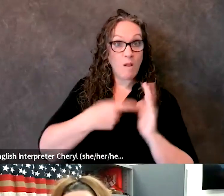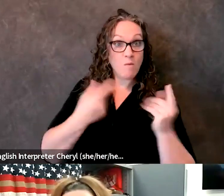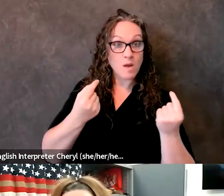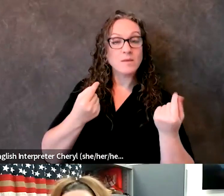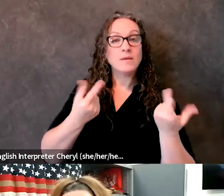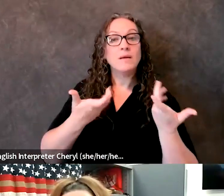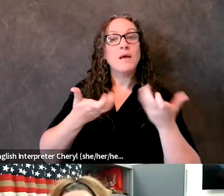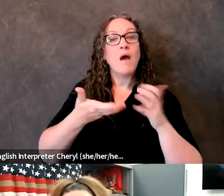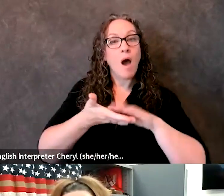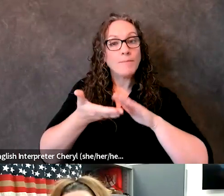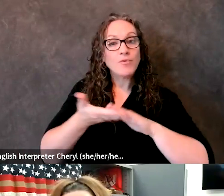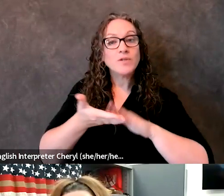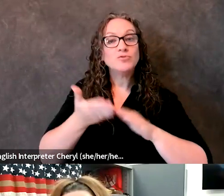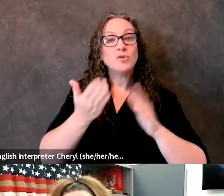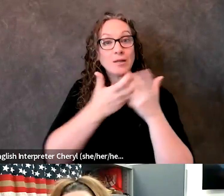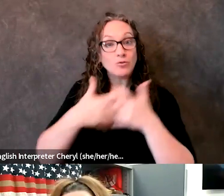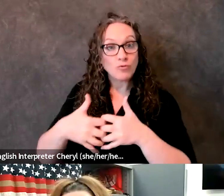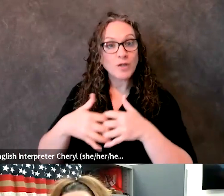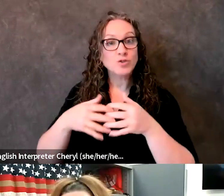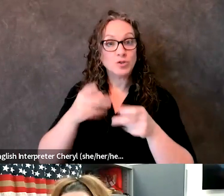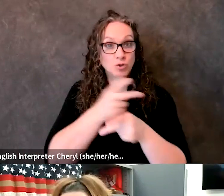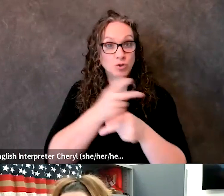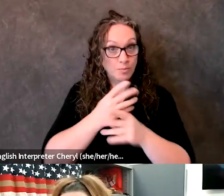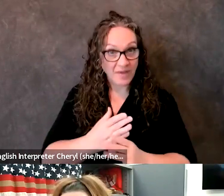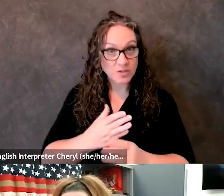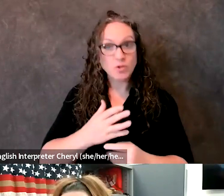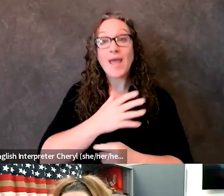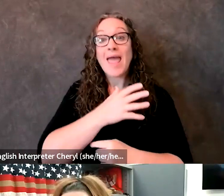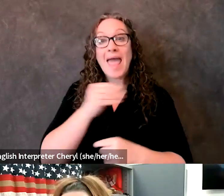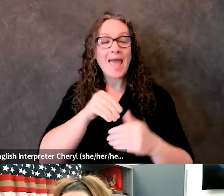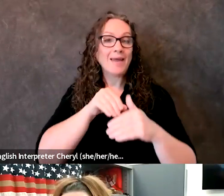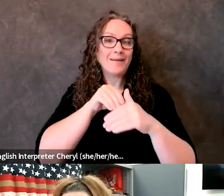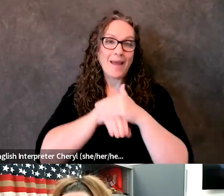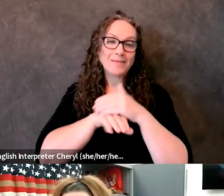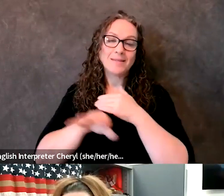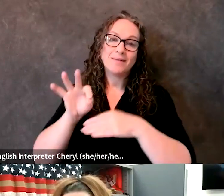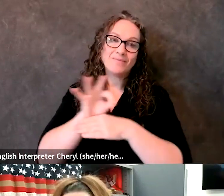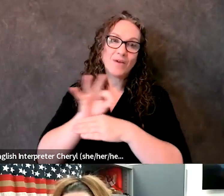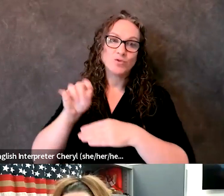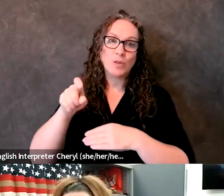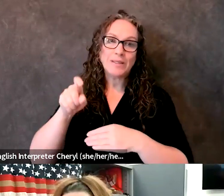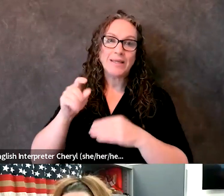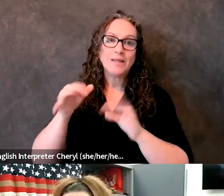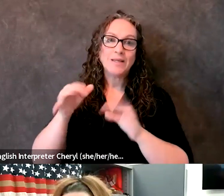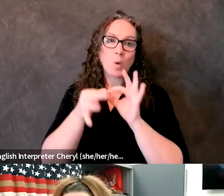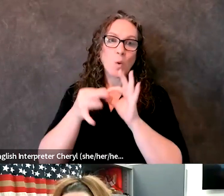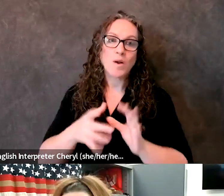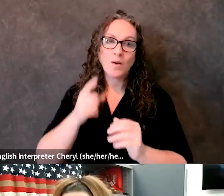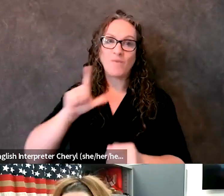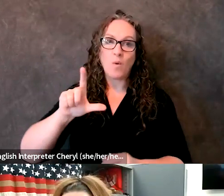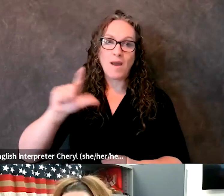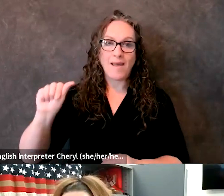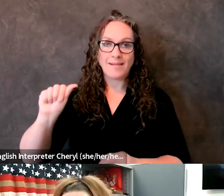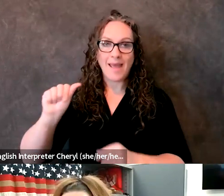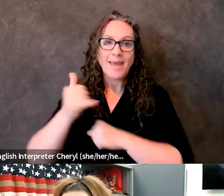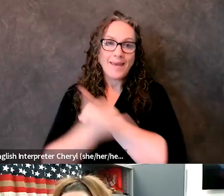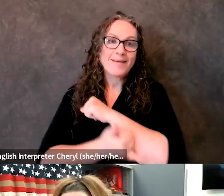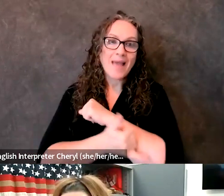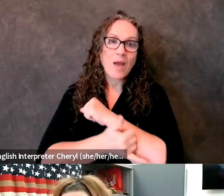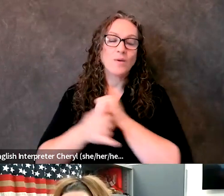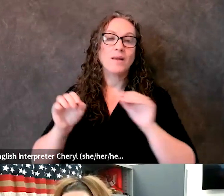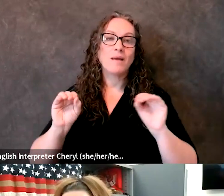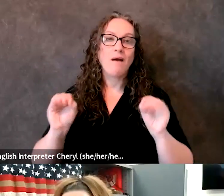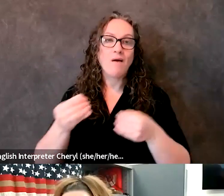Supervisor and the Access and Function Hoops Coordinator for the LA County Office of Emergency